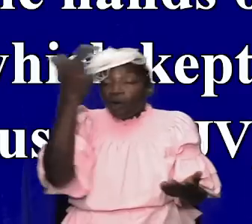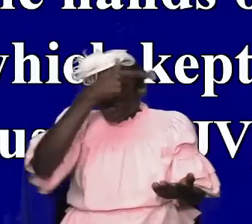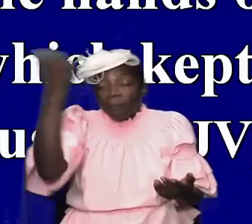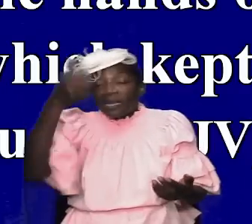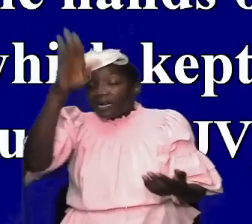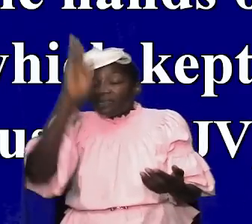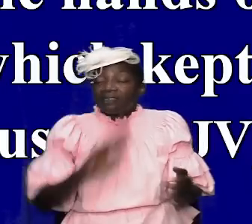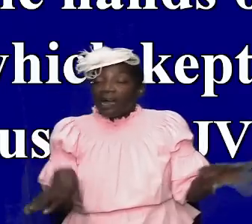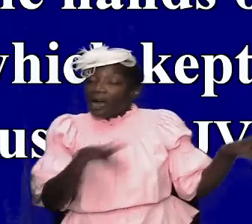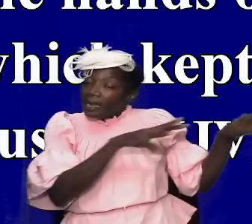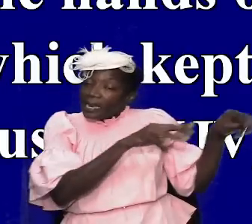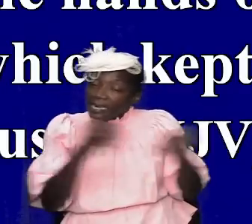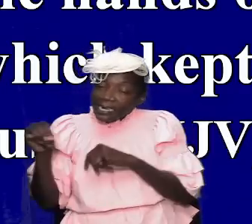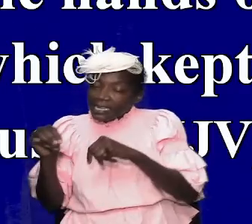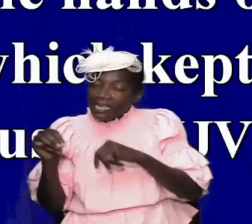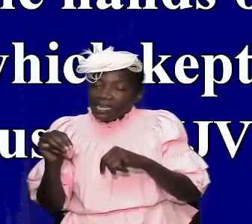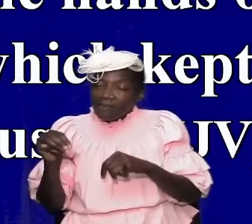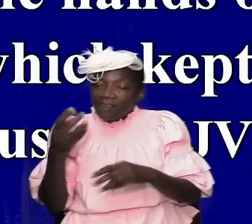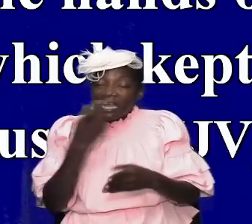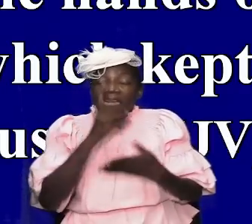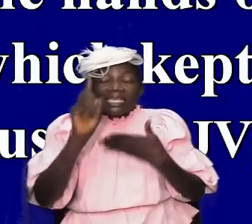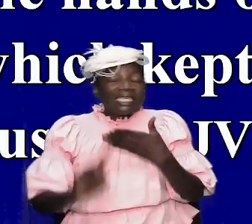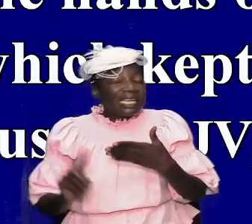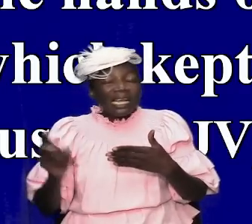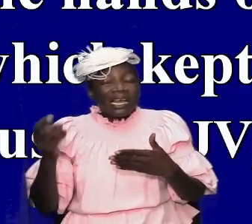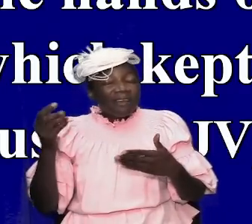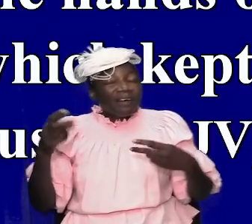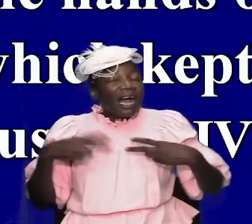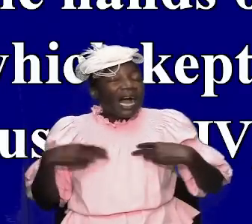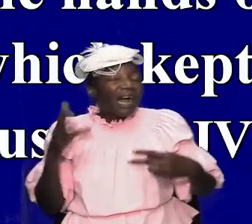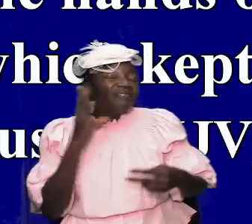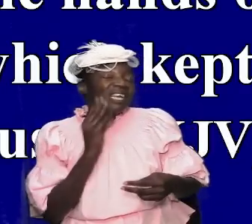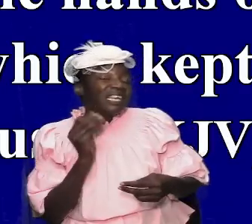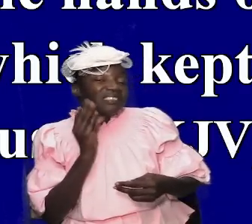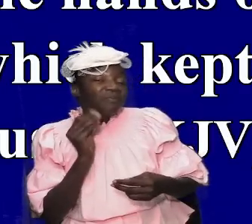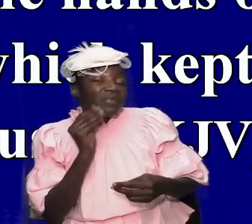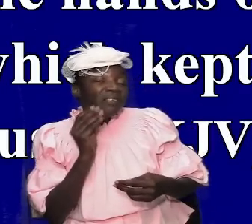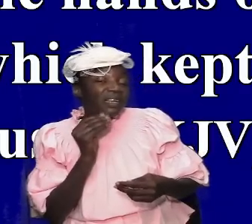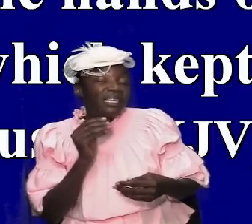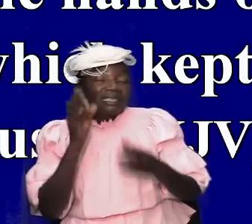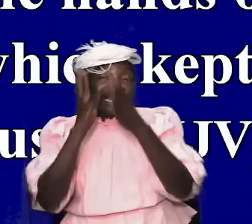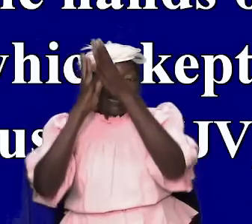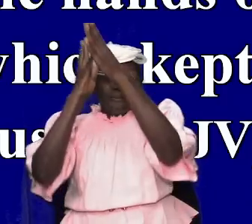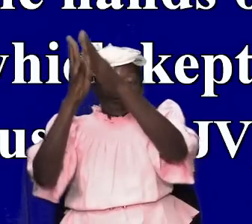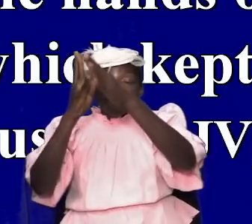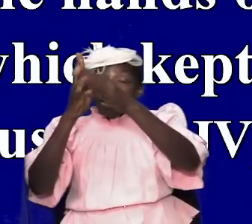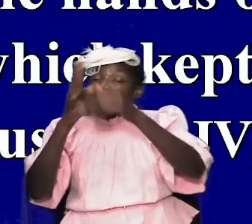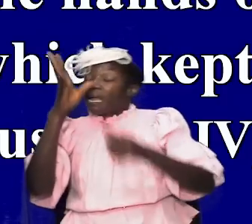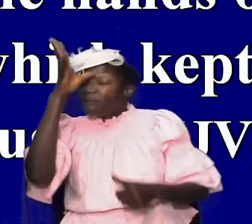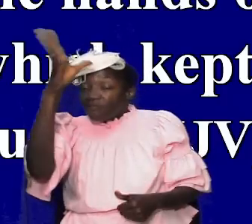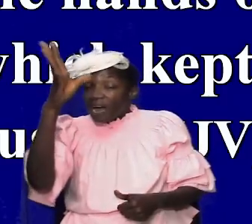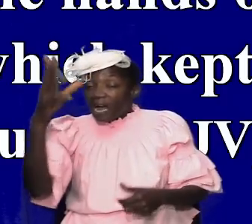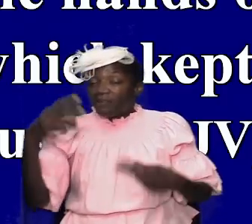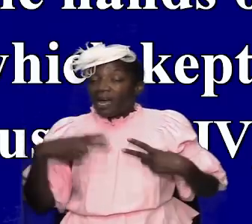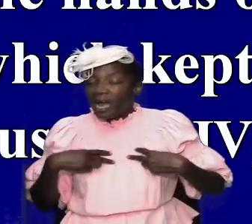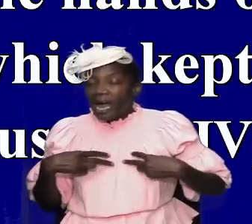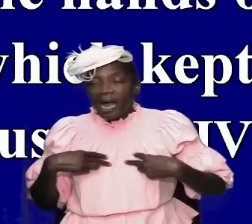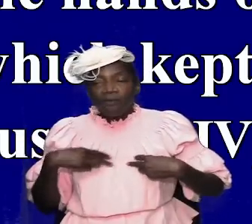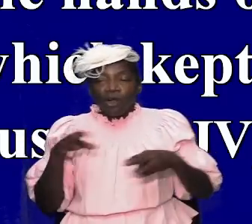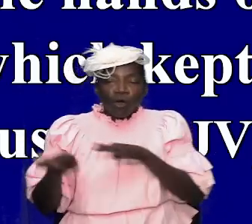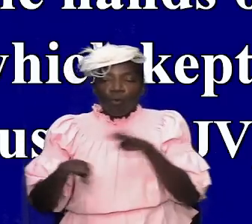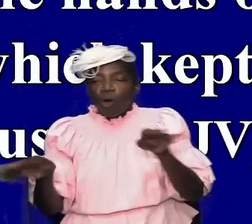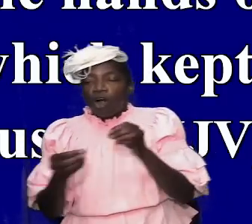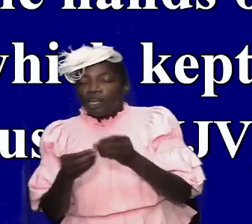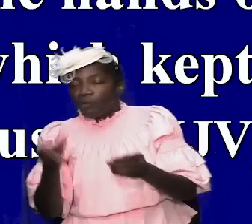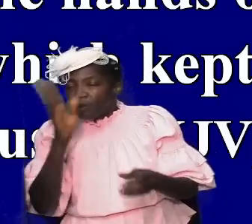had left he did not have the experience that his father had when he was in his head there walking with